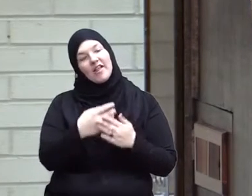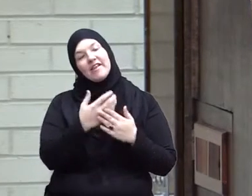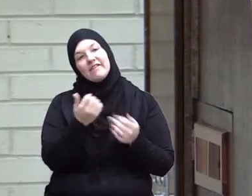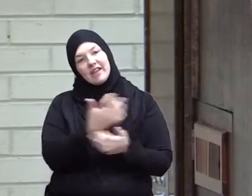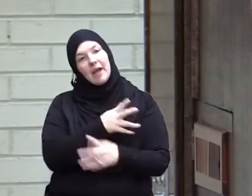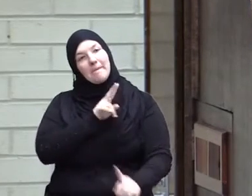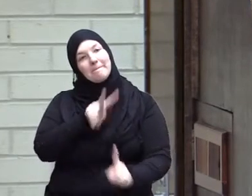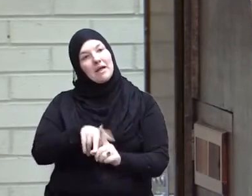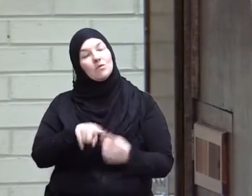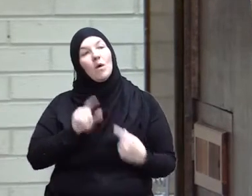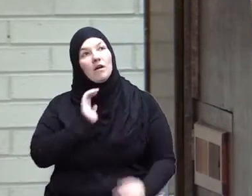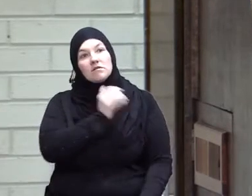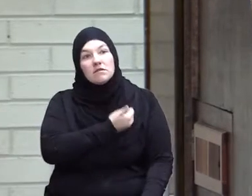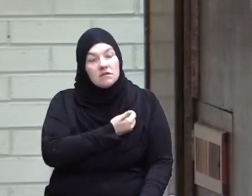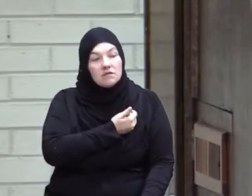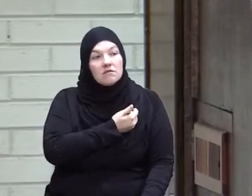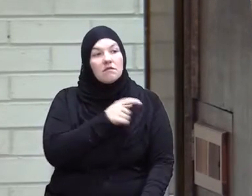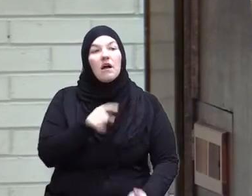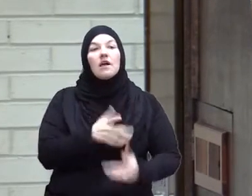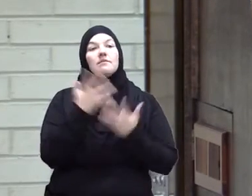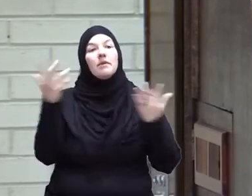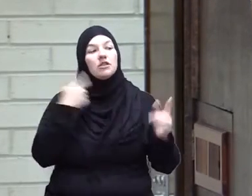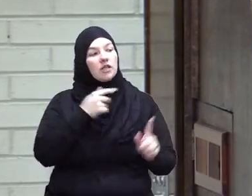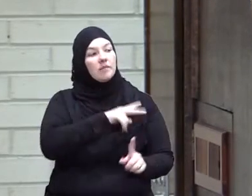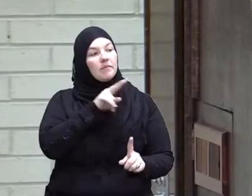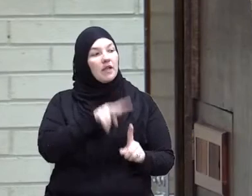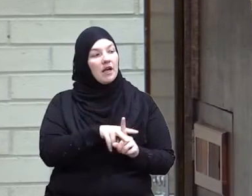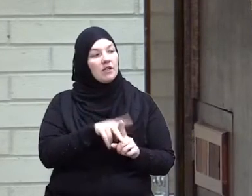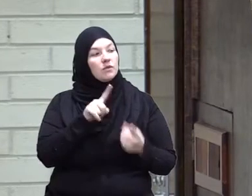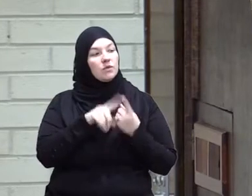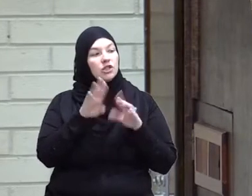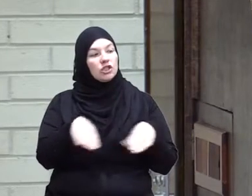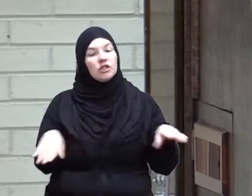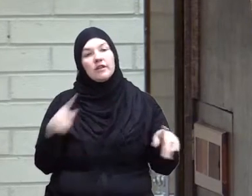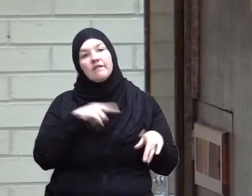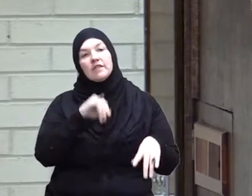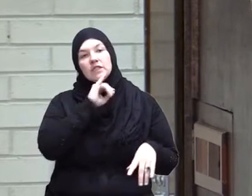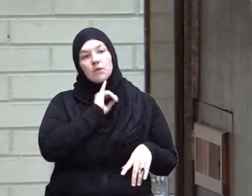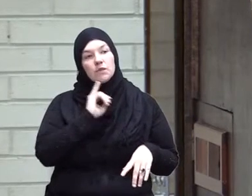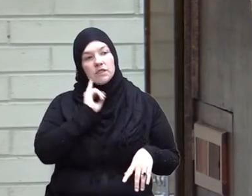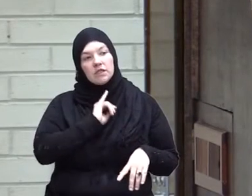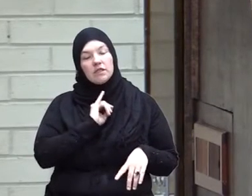apply to us as much as they applied to the children of Israel